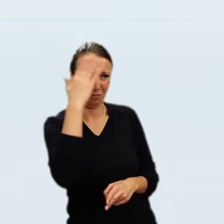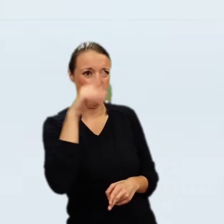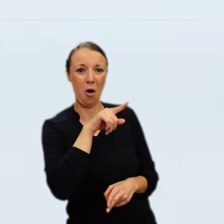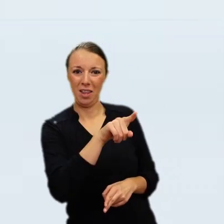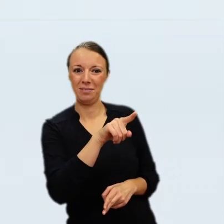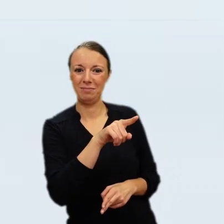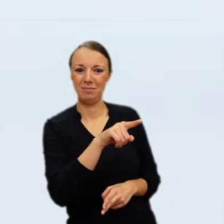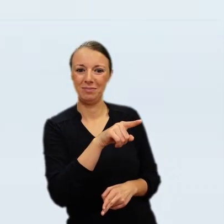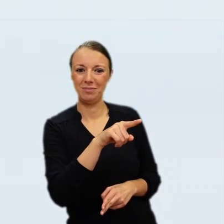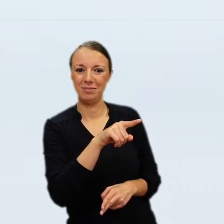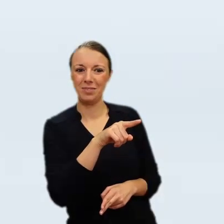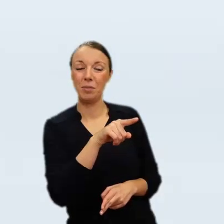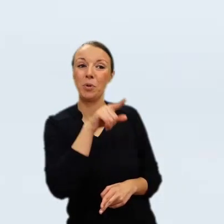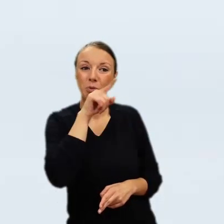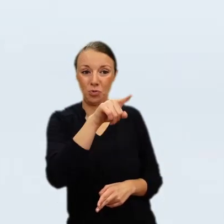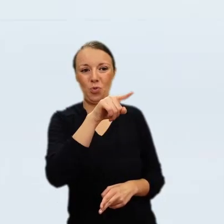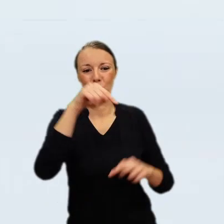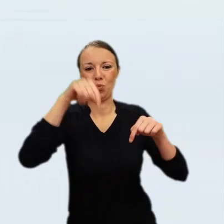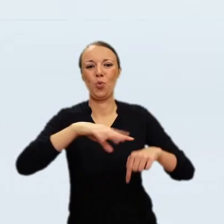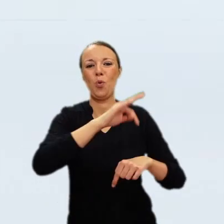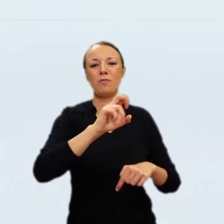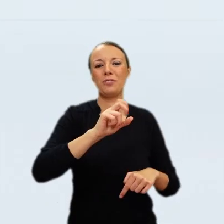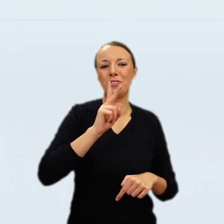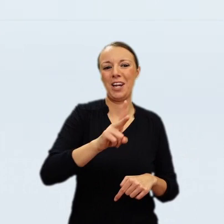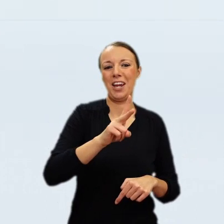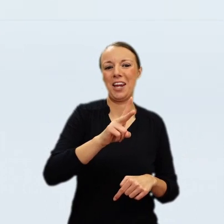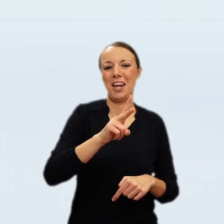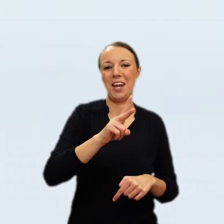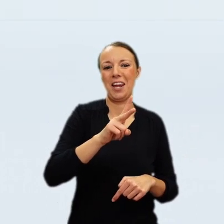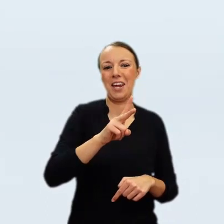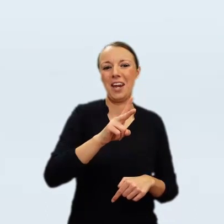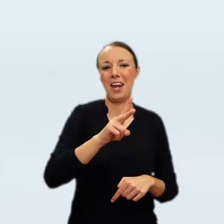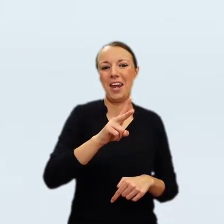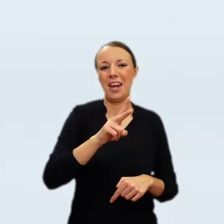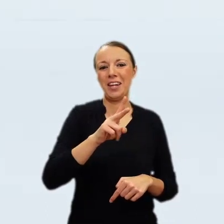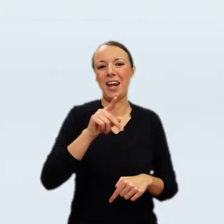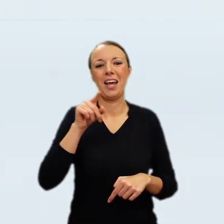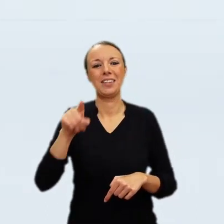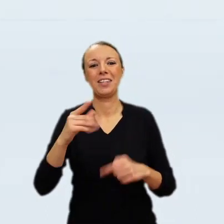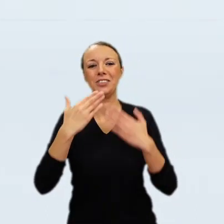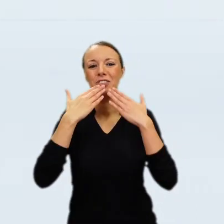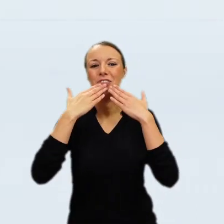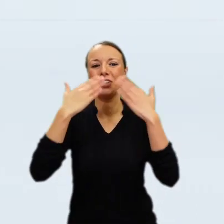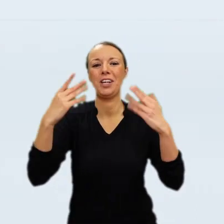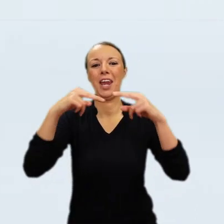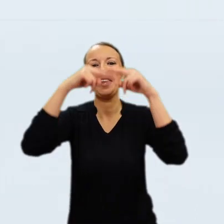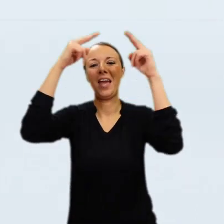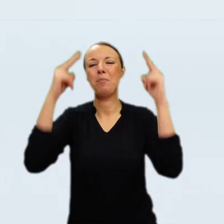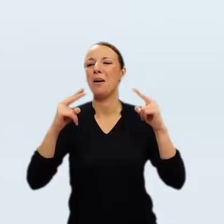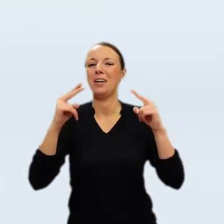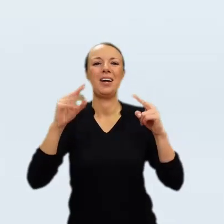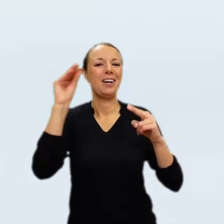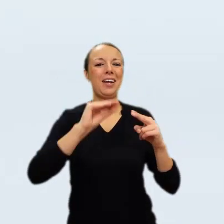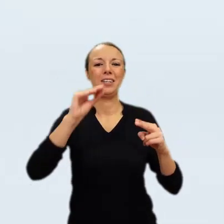Sebastian partly because of my love for you, partly because of your love for yogurt, partly because of the fluorescent orange